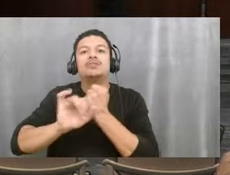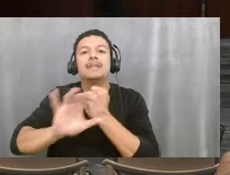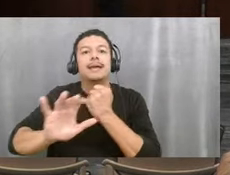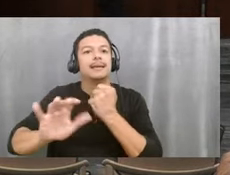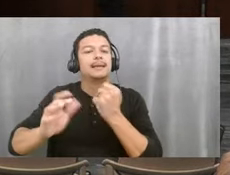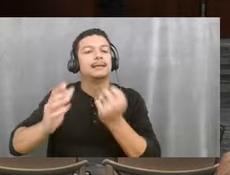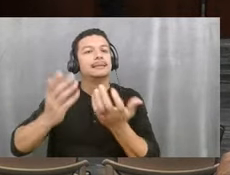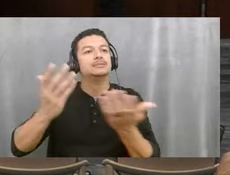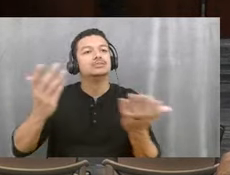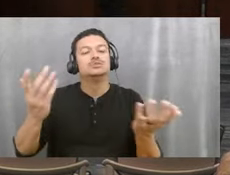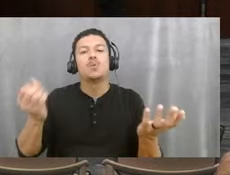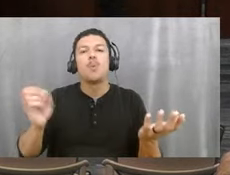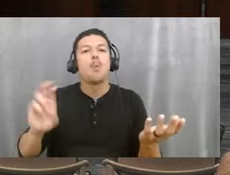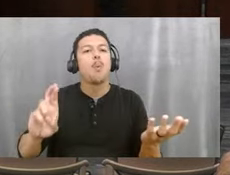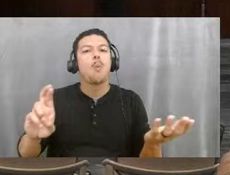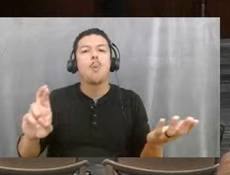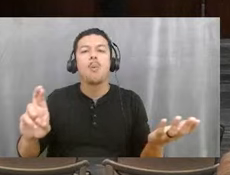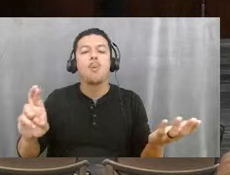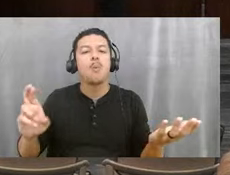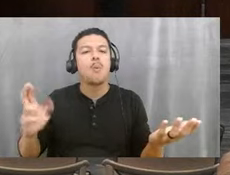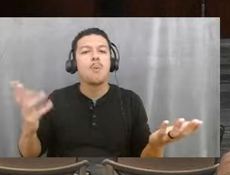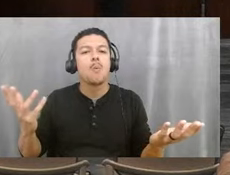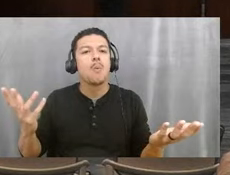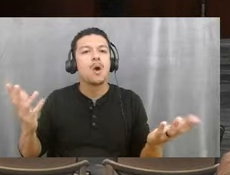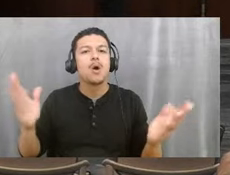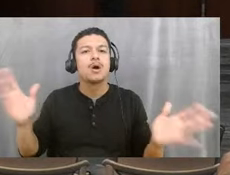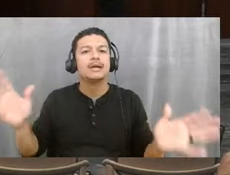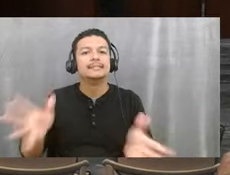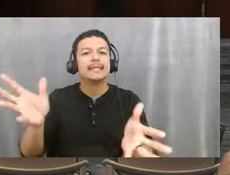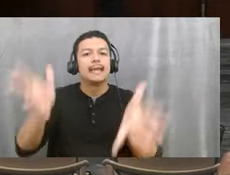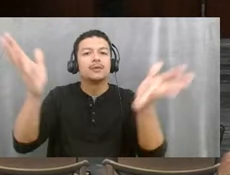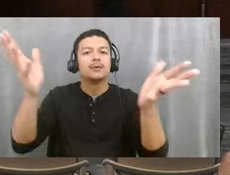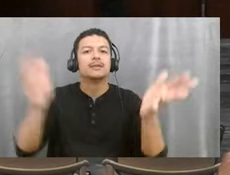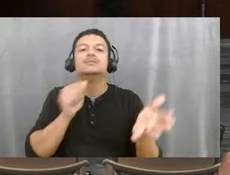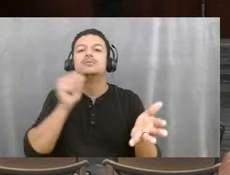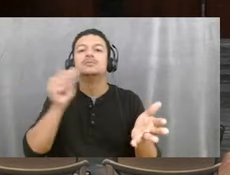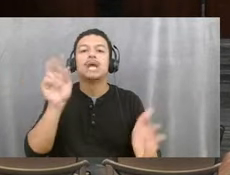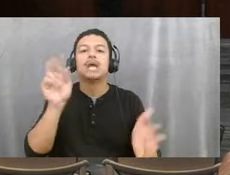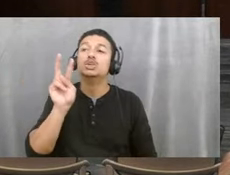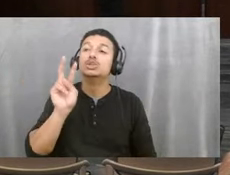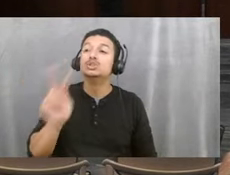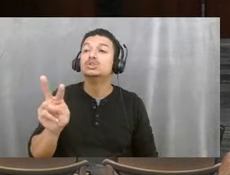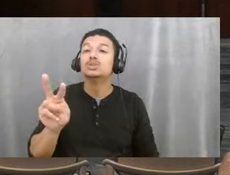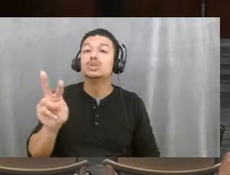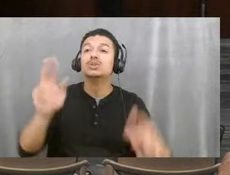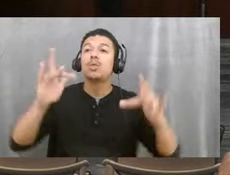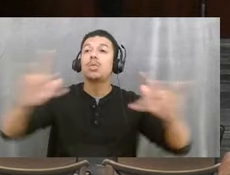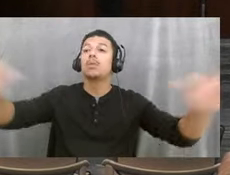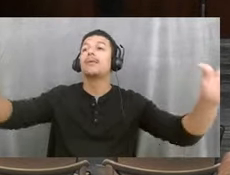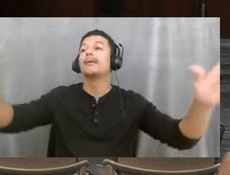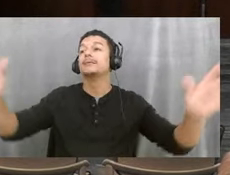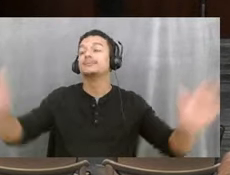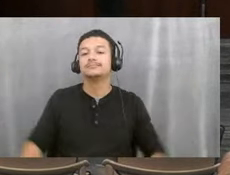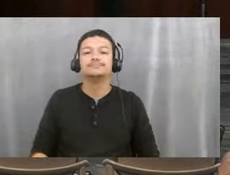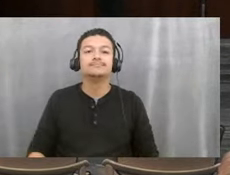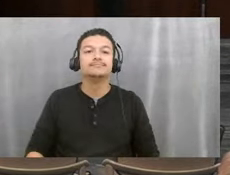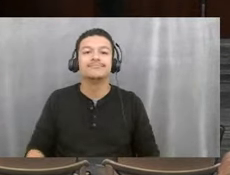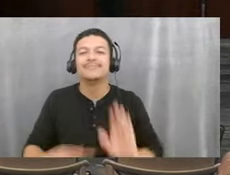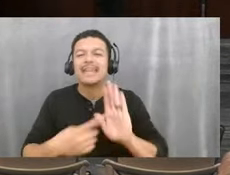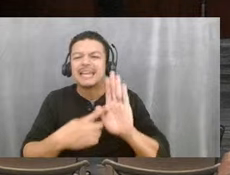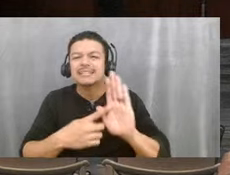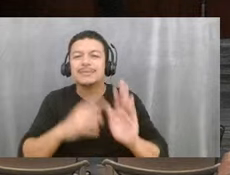or, you know, we're just decorative so that we're not just looking through dead space. For instance, the old pier one